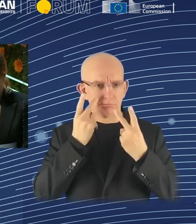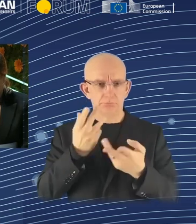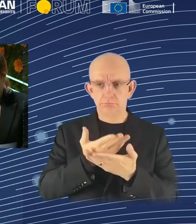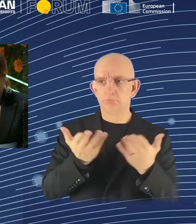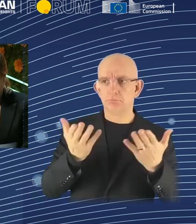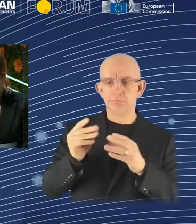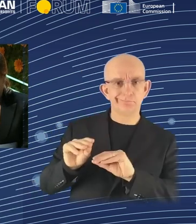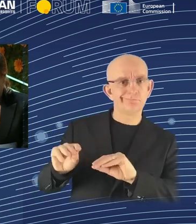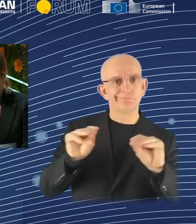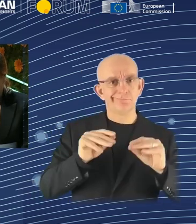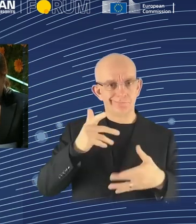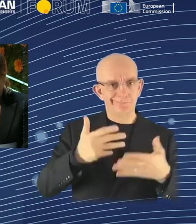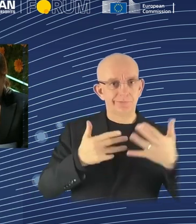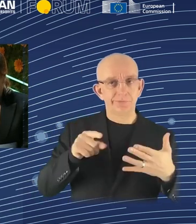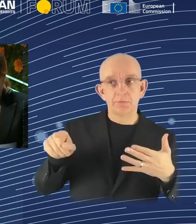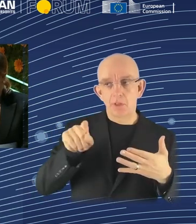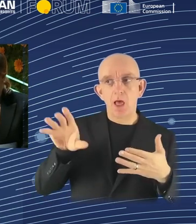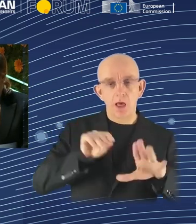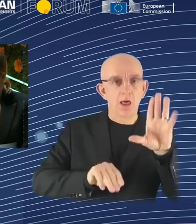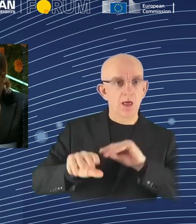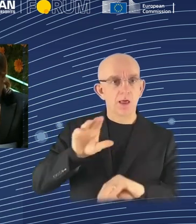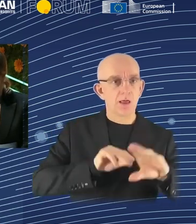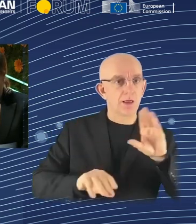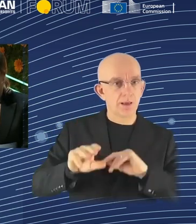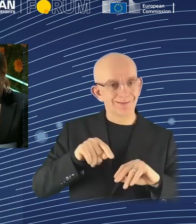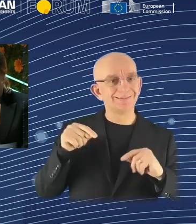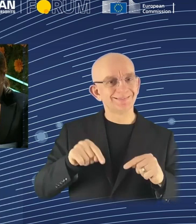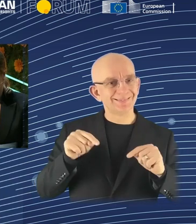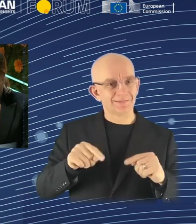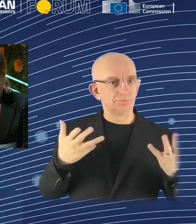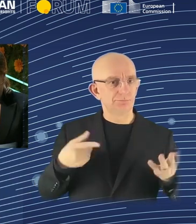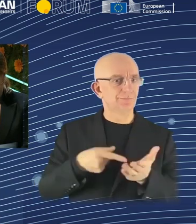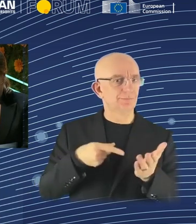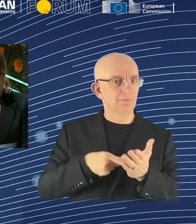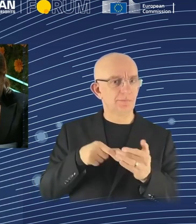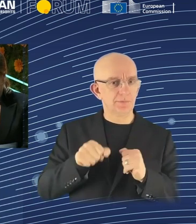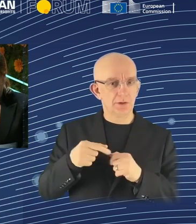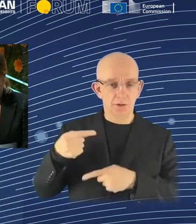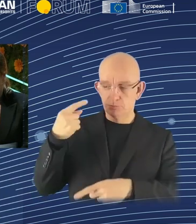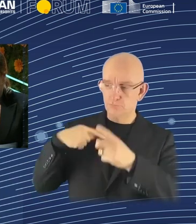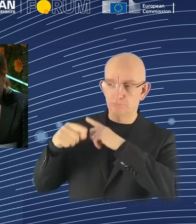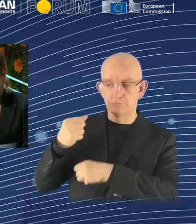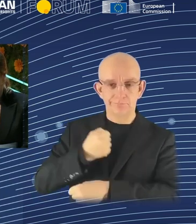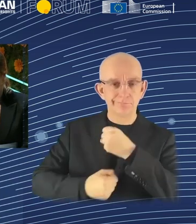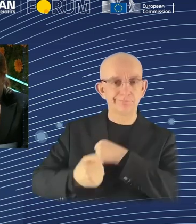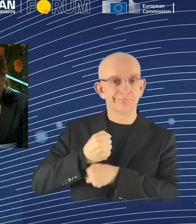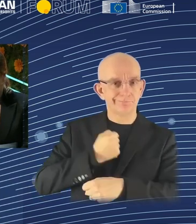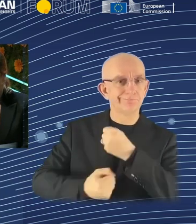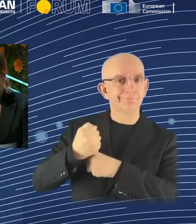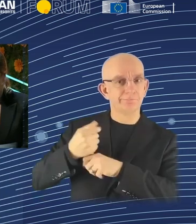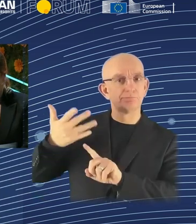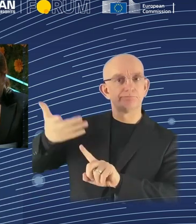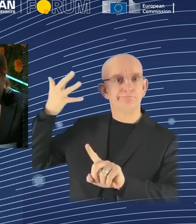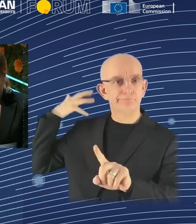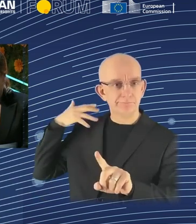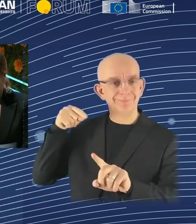And this is, you know, this is a technique that goes back literally hundreds of years in statistics, is to minimize the